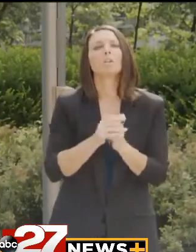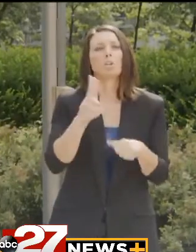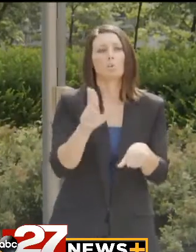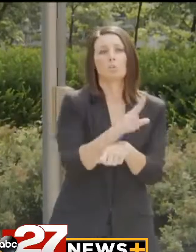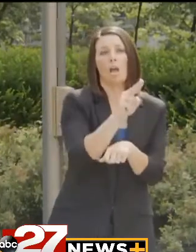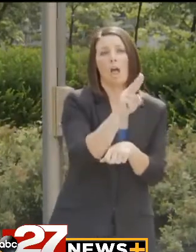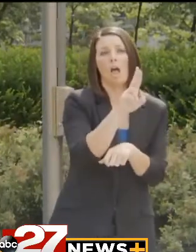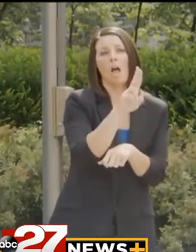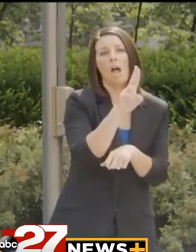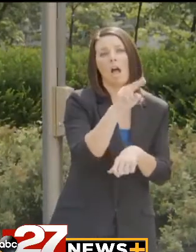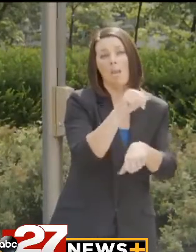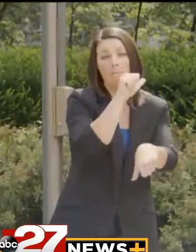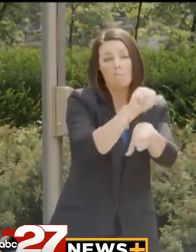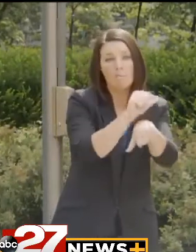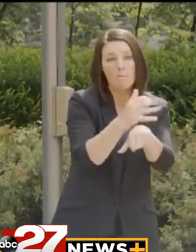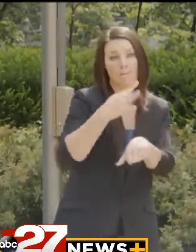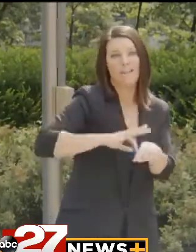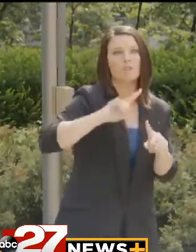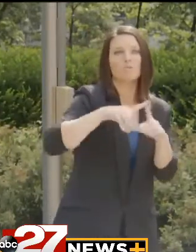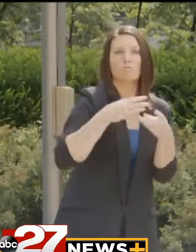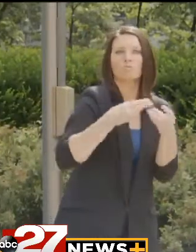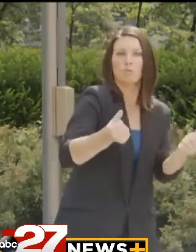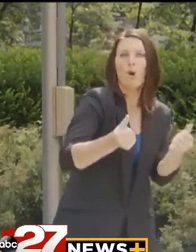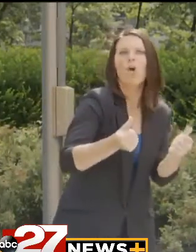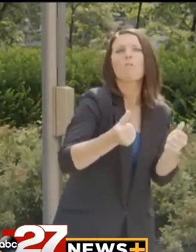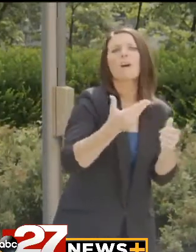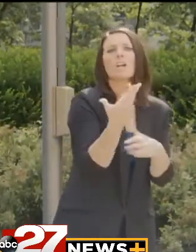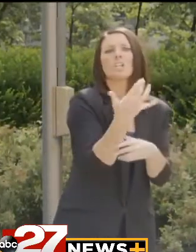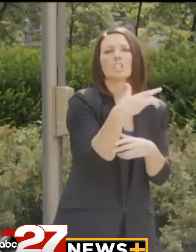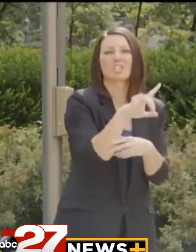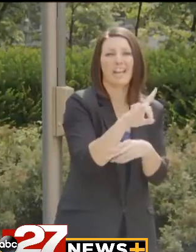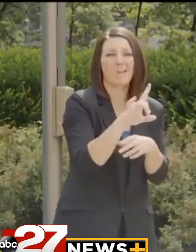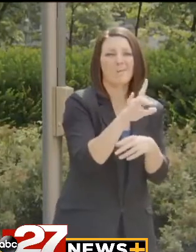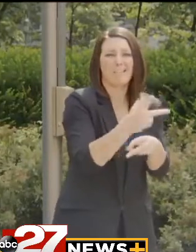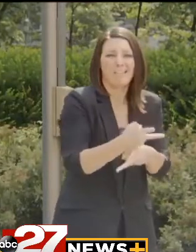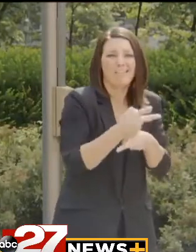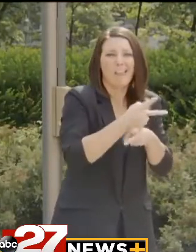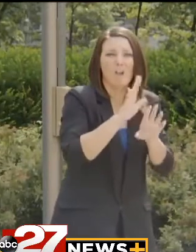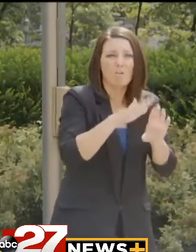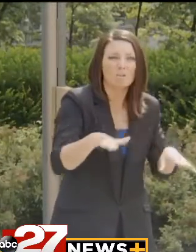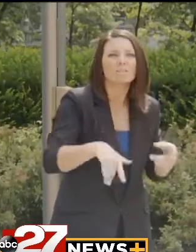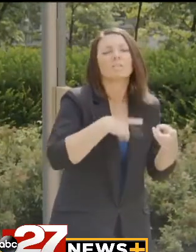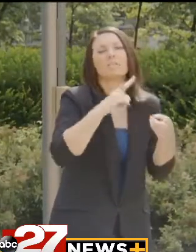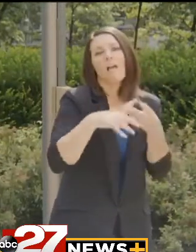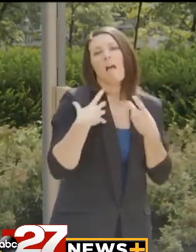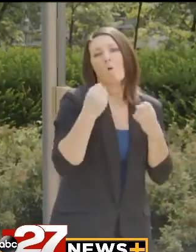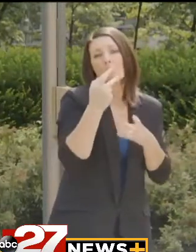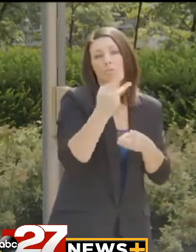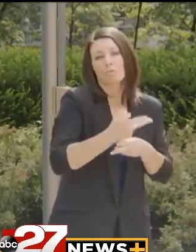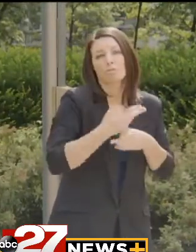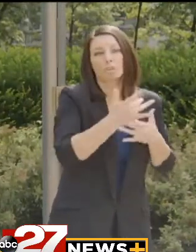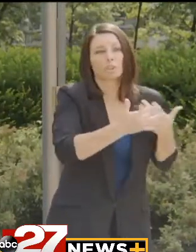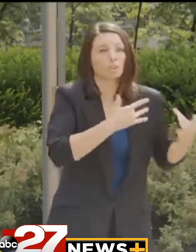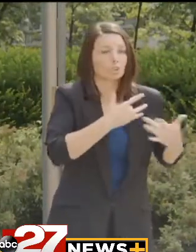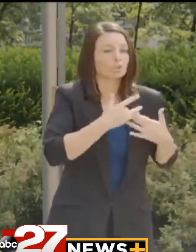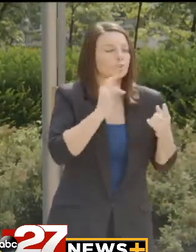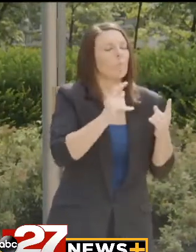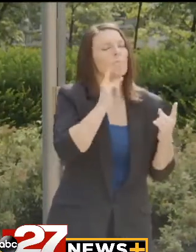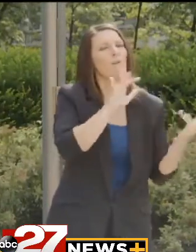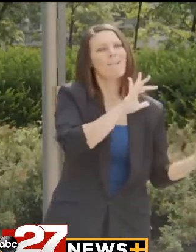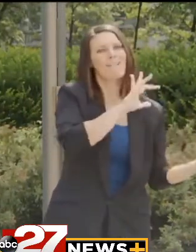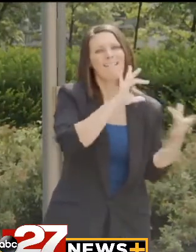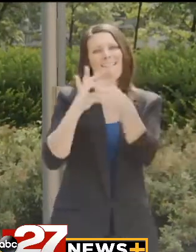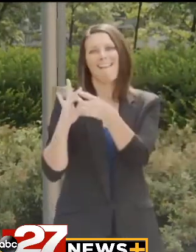unemployment benefits to resolve child care issues, training needs, and health concerns, we're connecting individuals